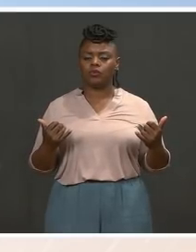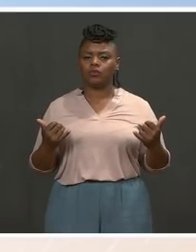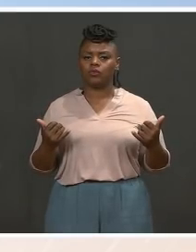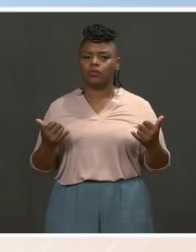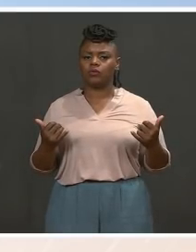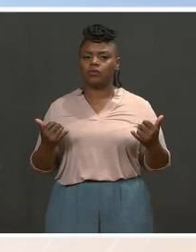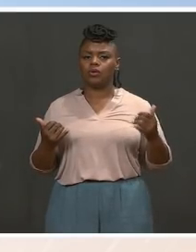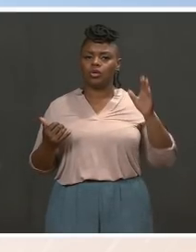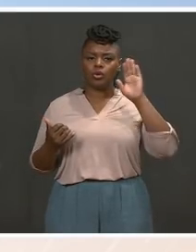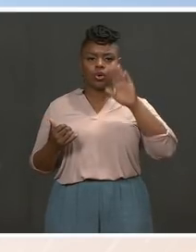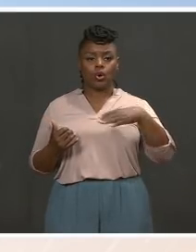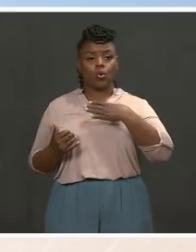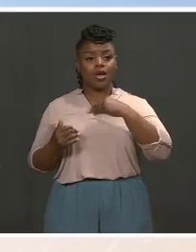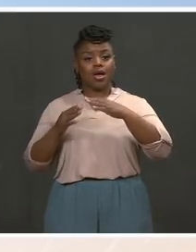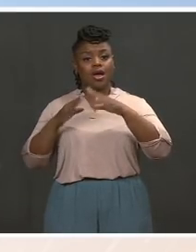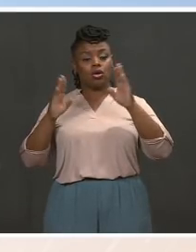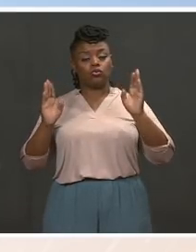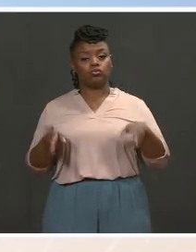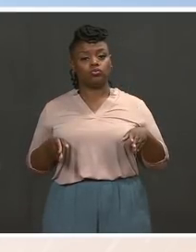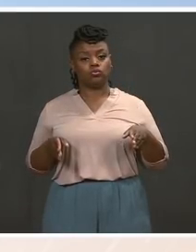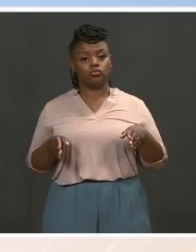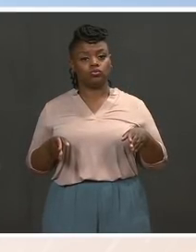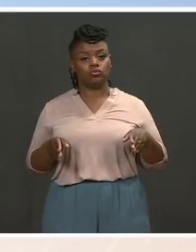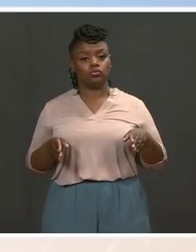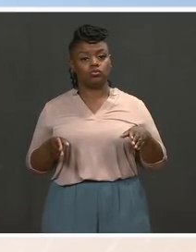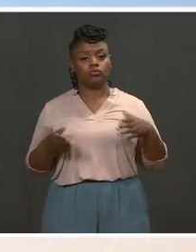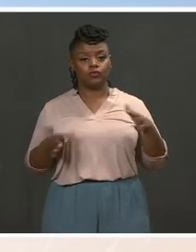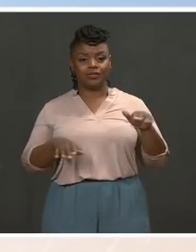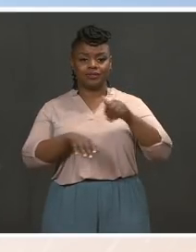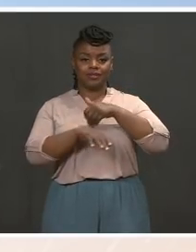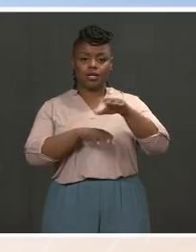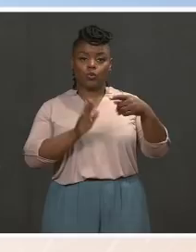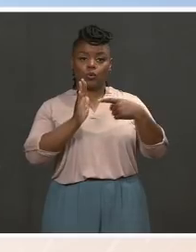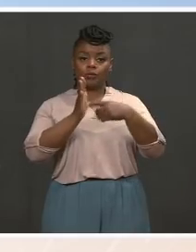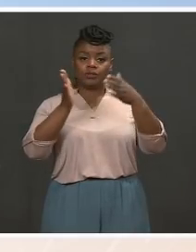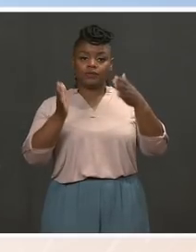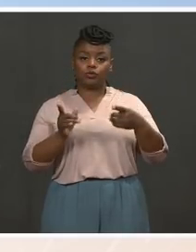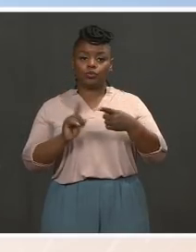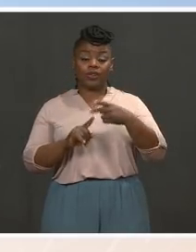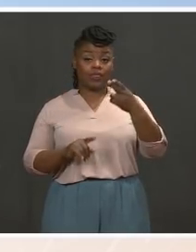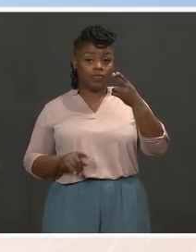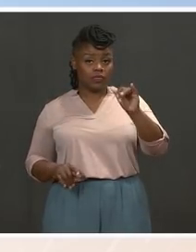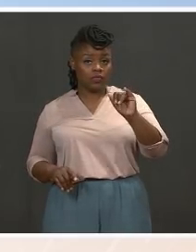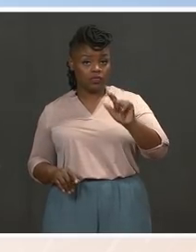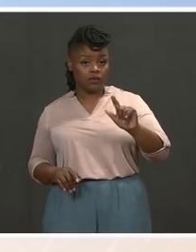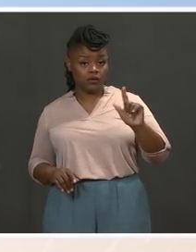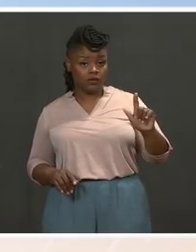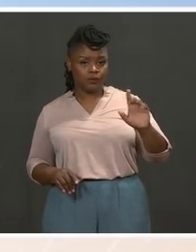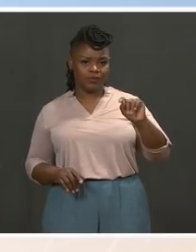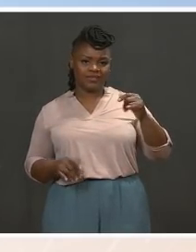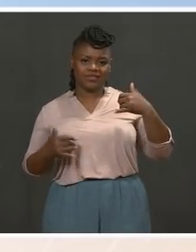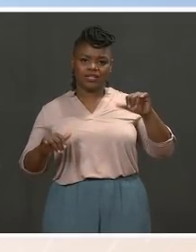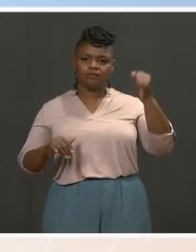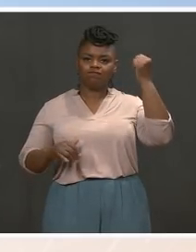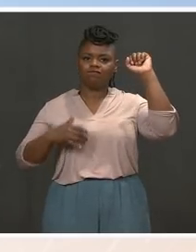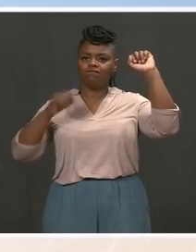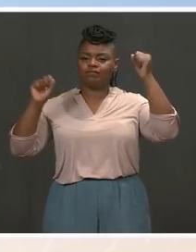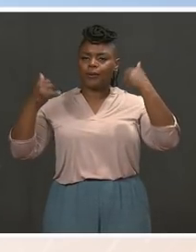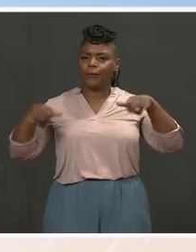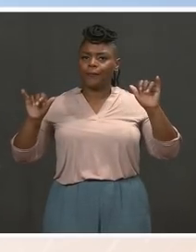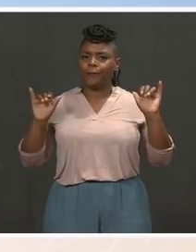has sent a legislation to the Hill, and that talks about that, but they're still protesting against a faster